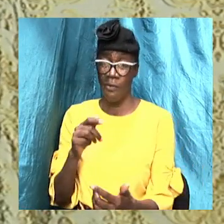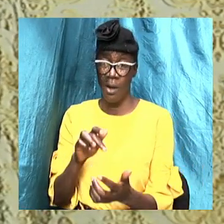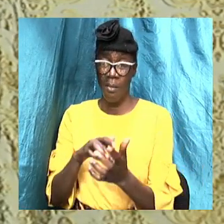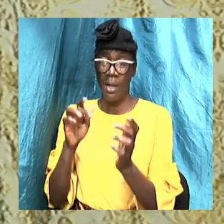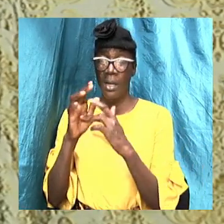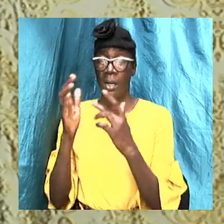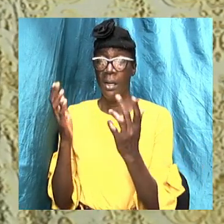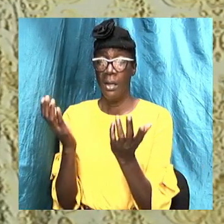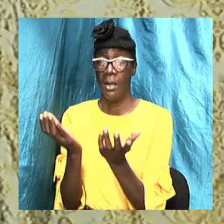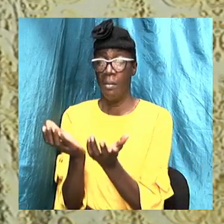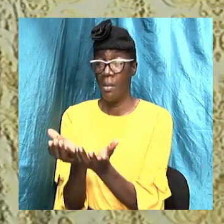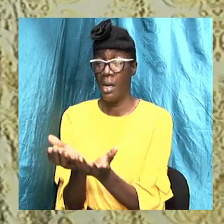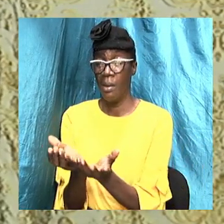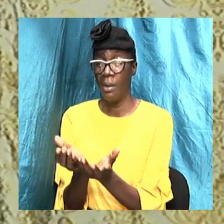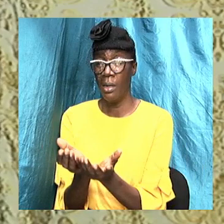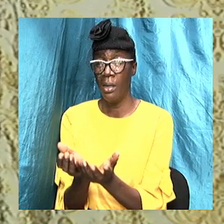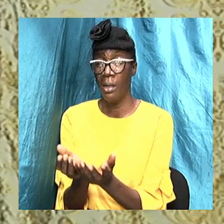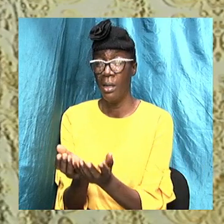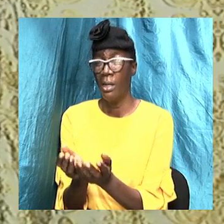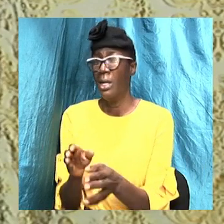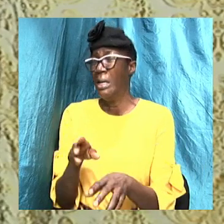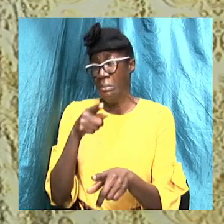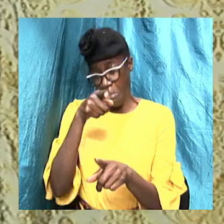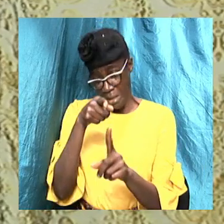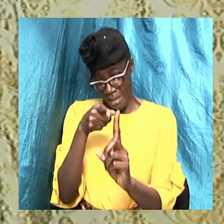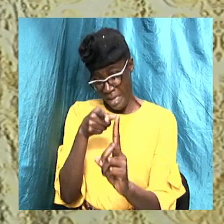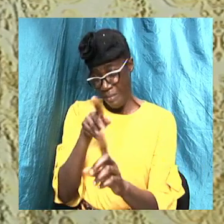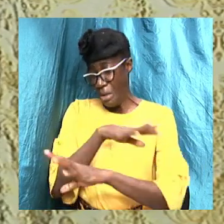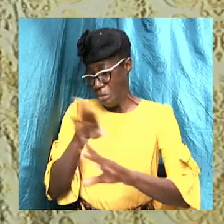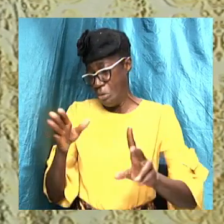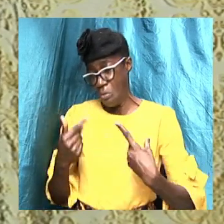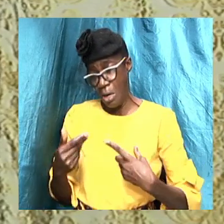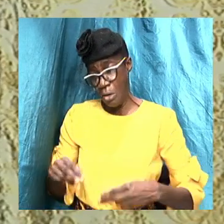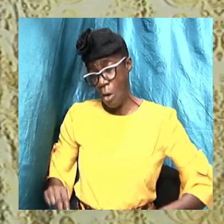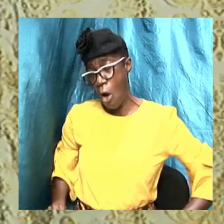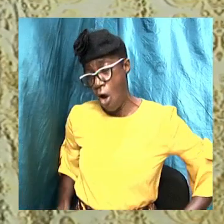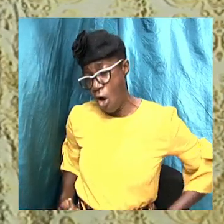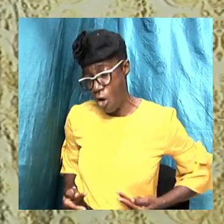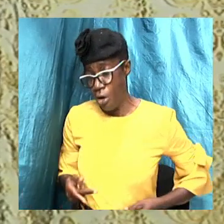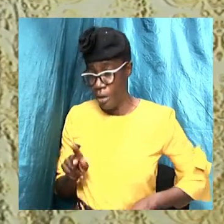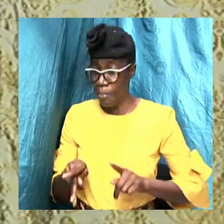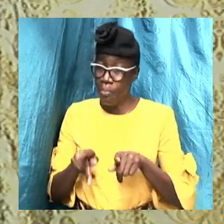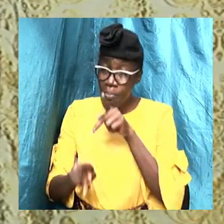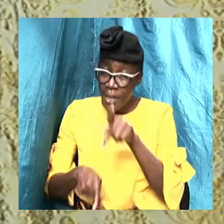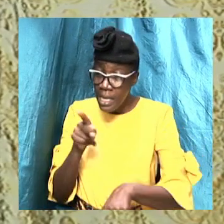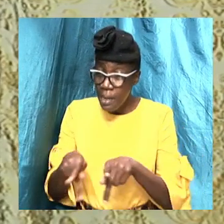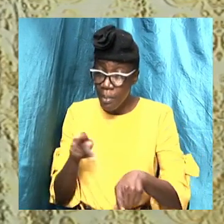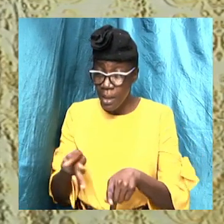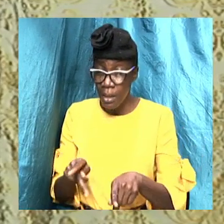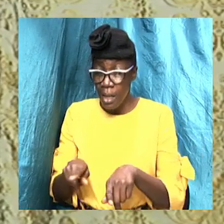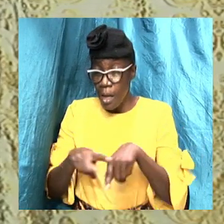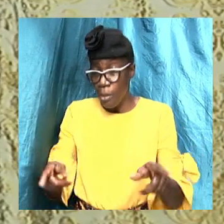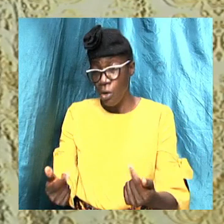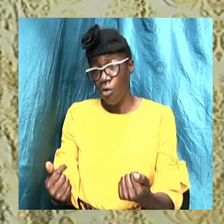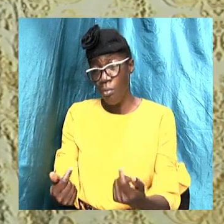I am that kind of person, I don't like to offend a person. But look here, if it come in from the word and it offends you,